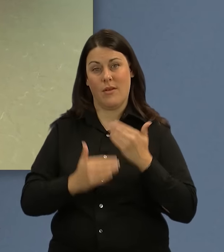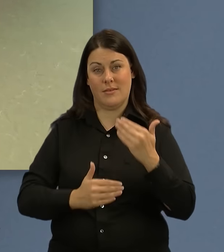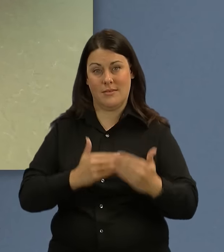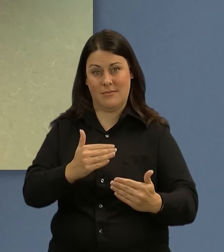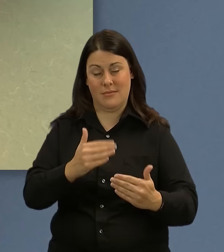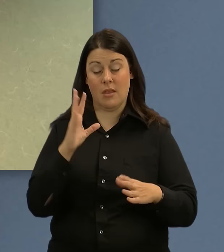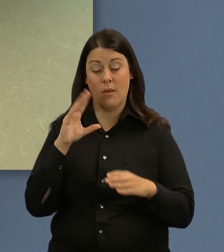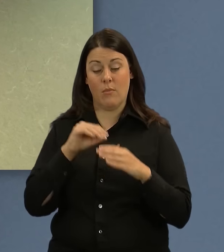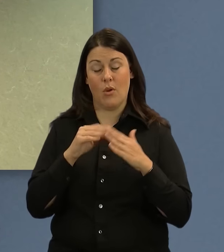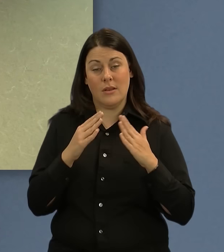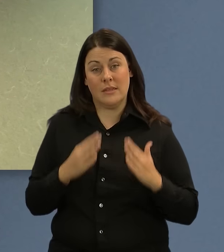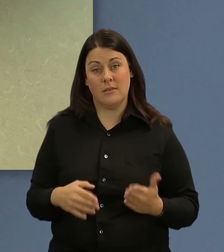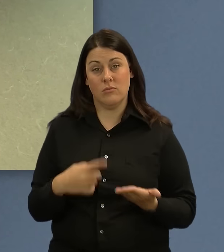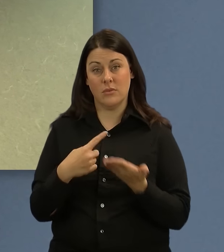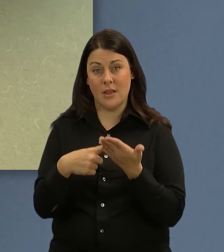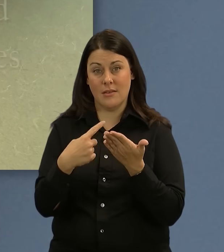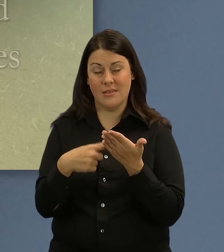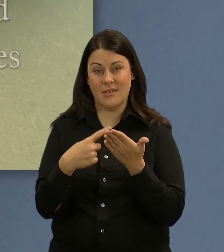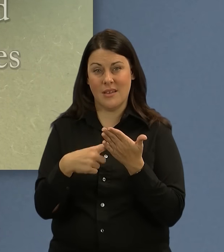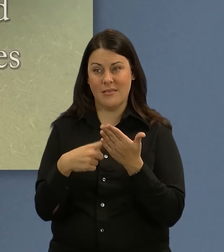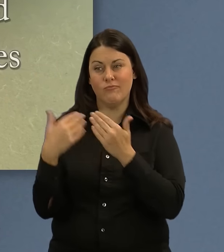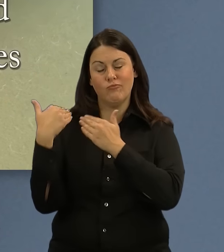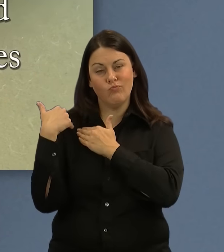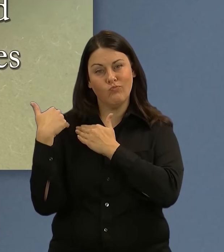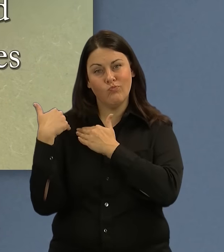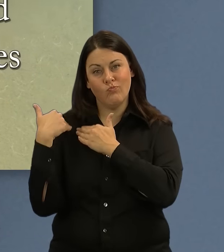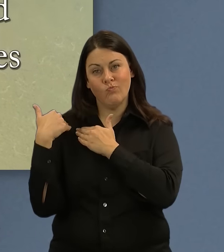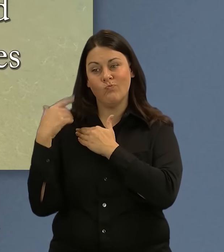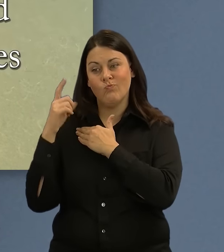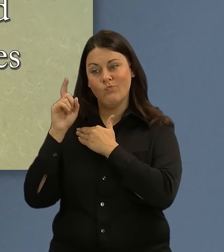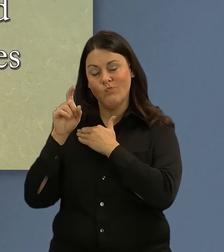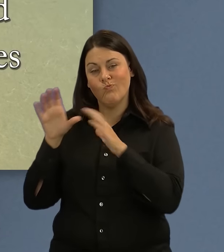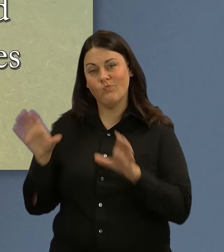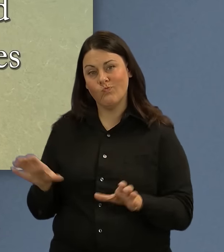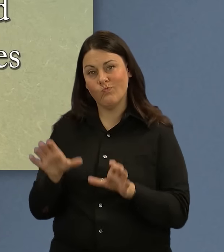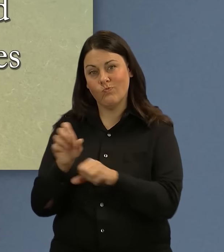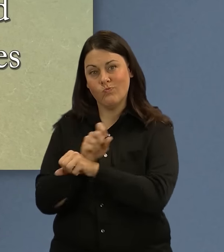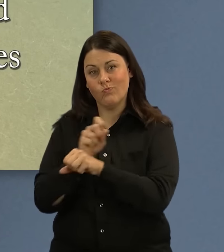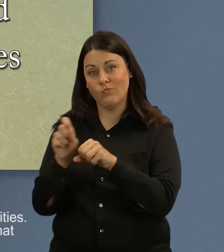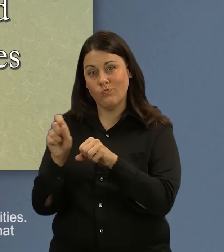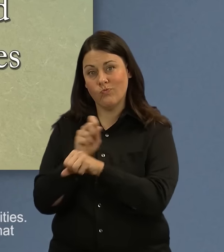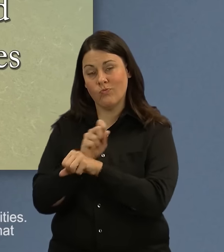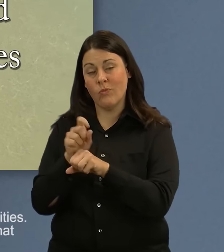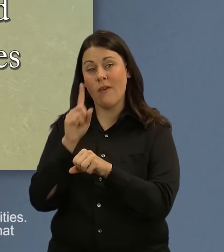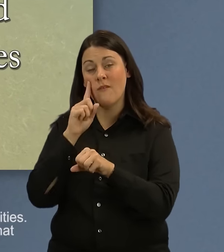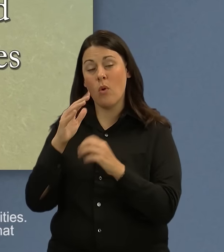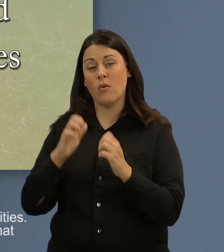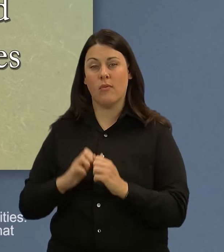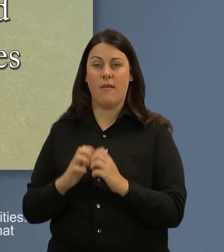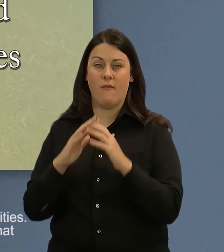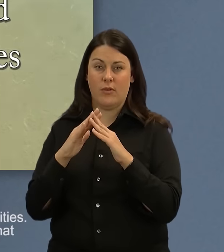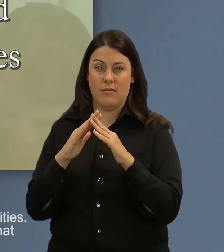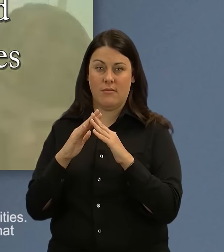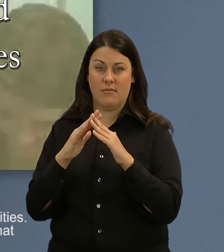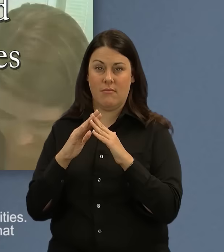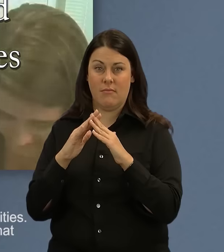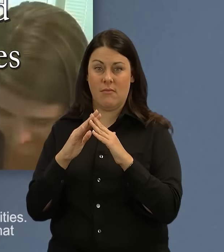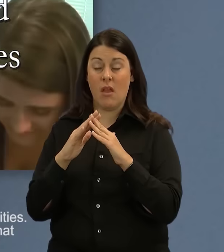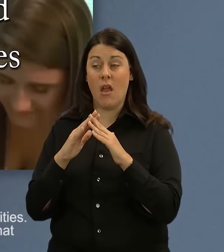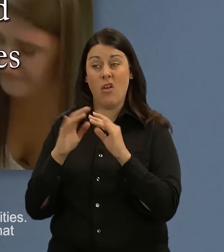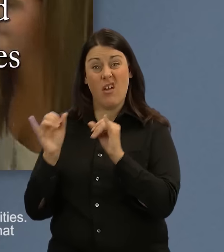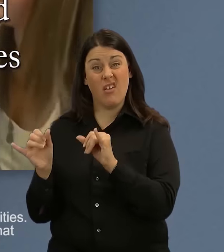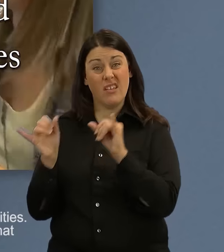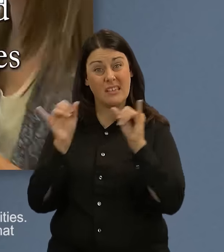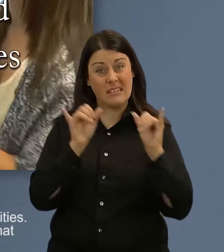Participants discuss various duties that they might perform during a disaster recovery. And how those